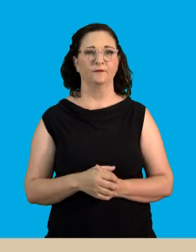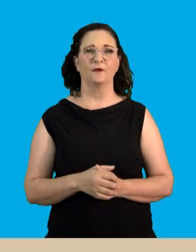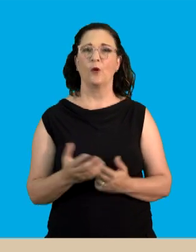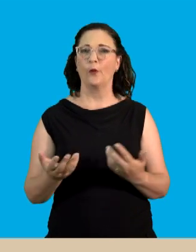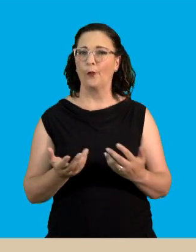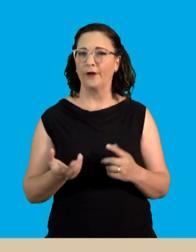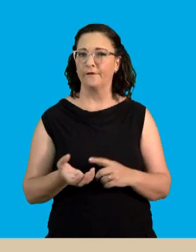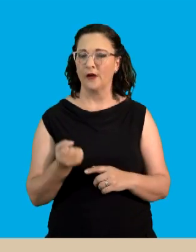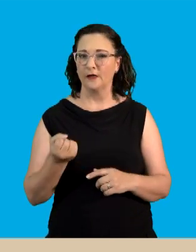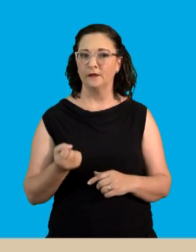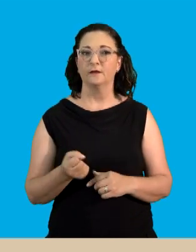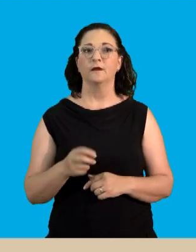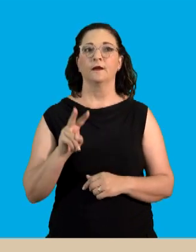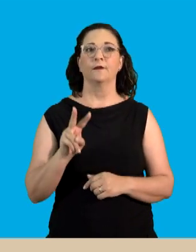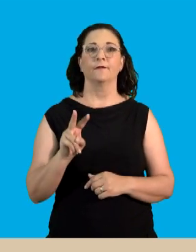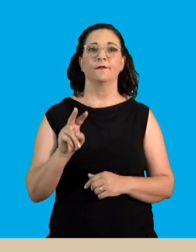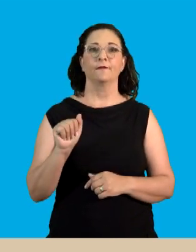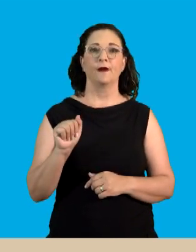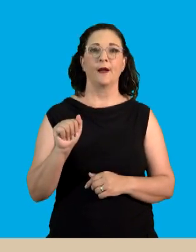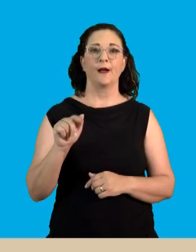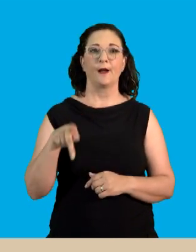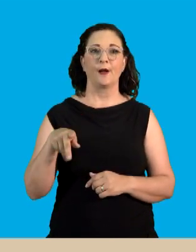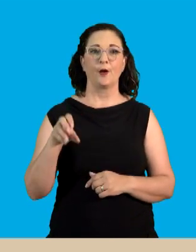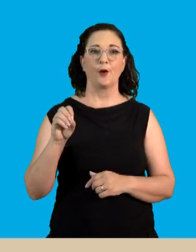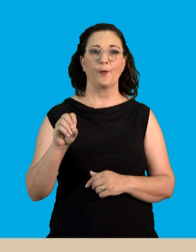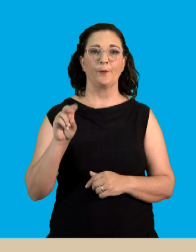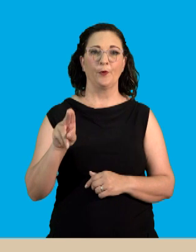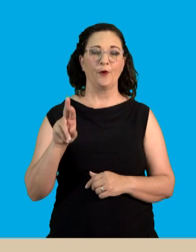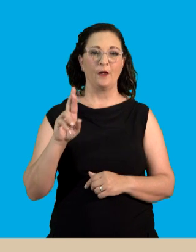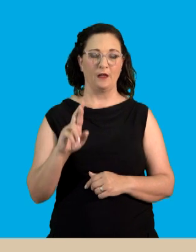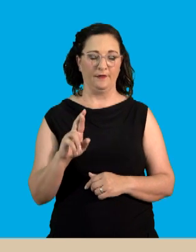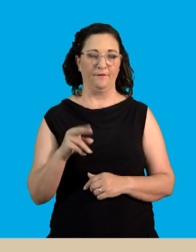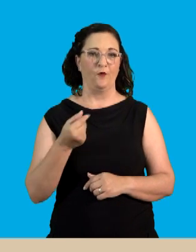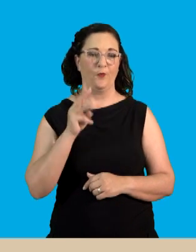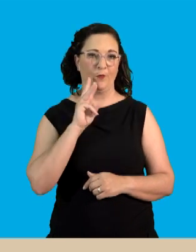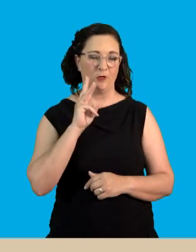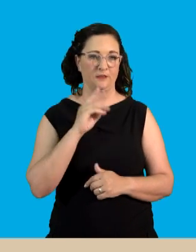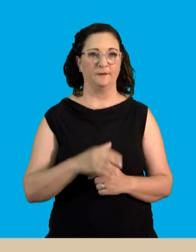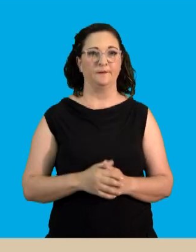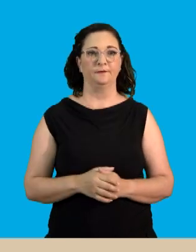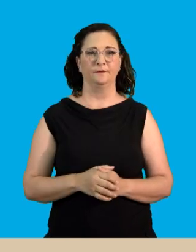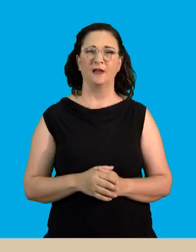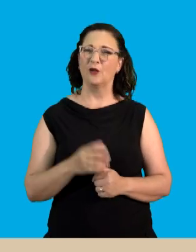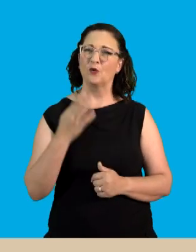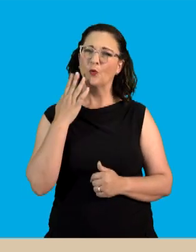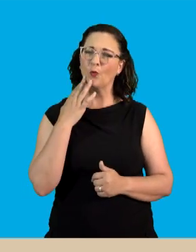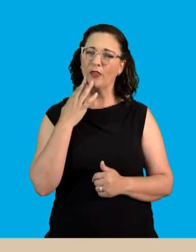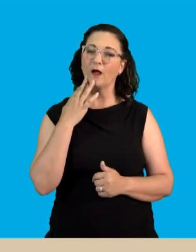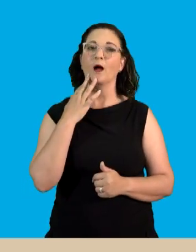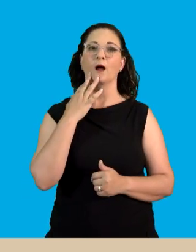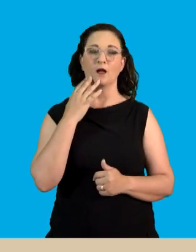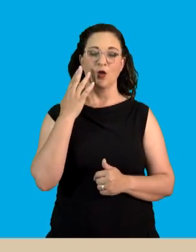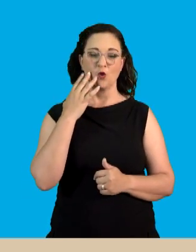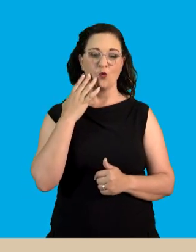water, we find it in water vapor. We find it in water vapor. Remember, when do we get water